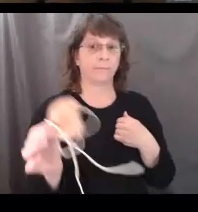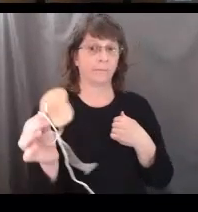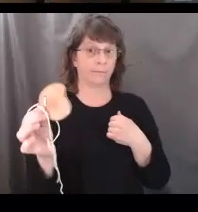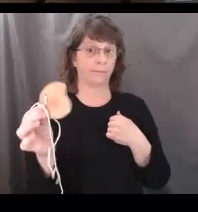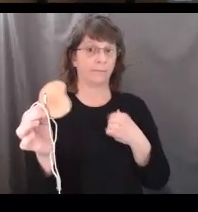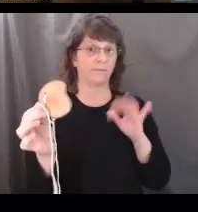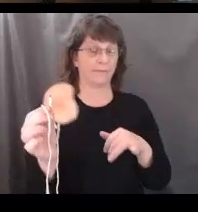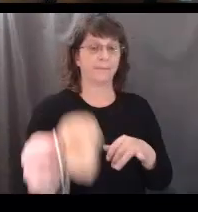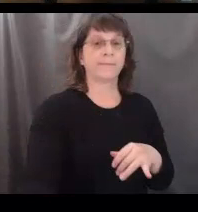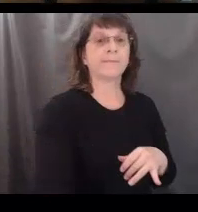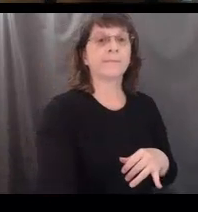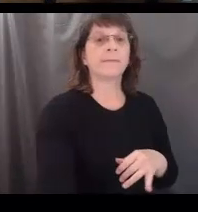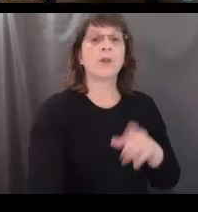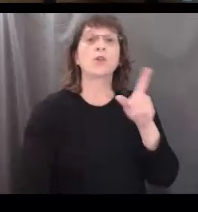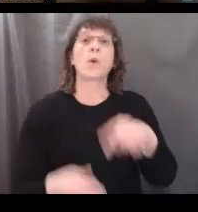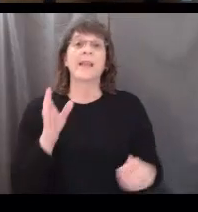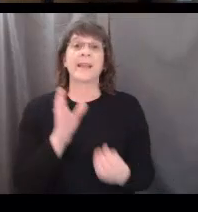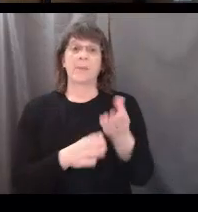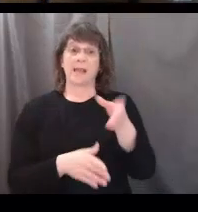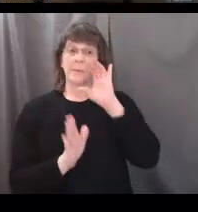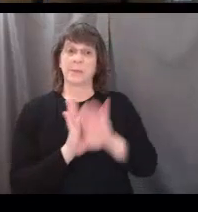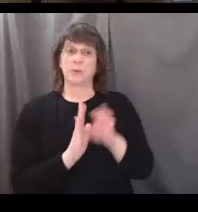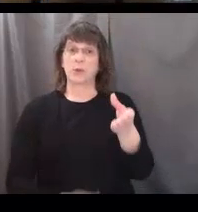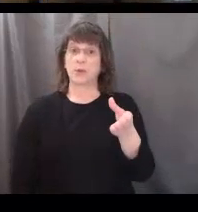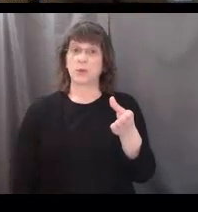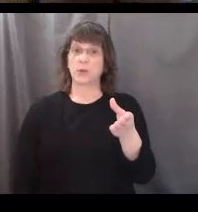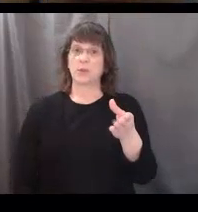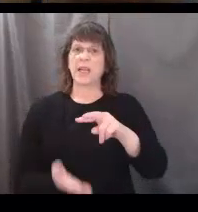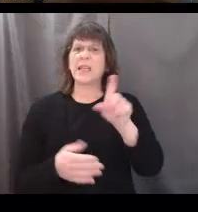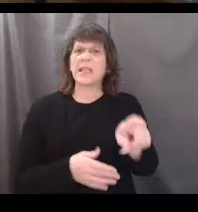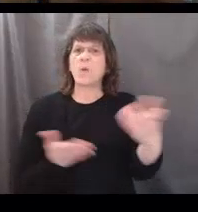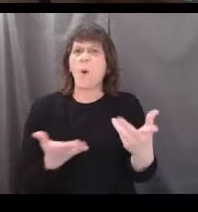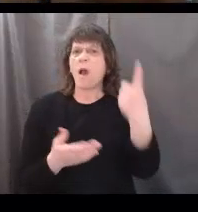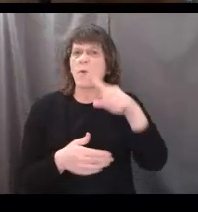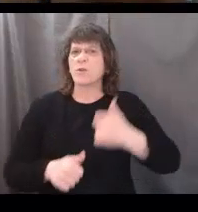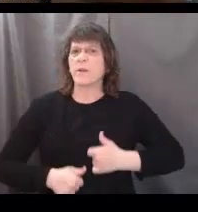What do these plants, pictured in this photo, need to survive?